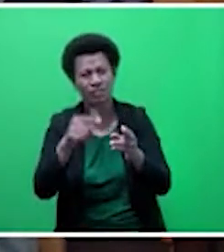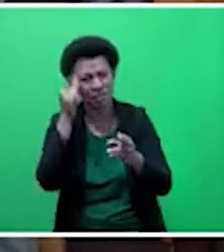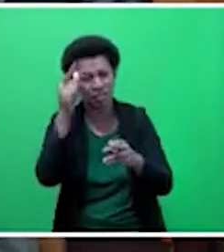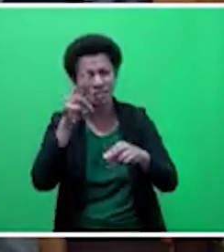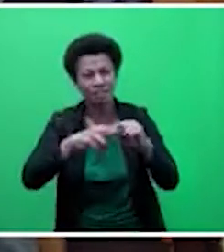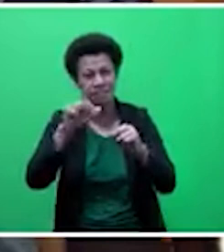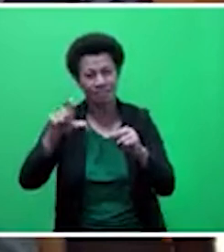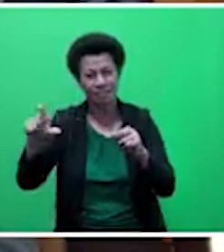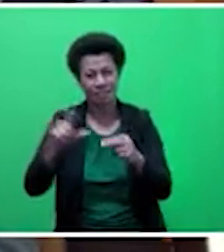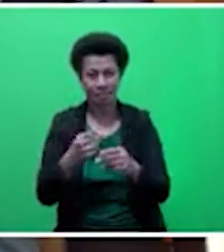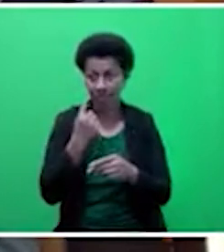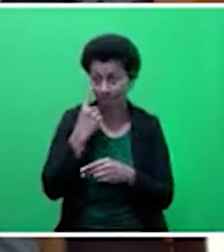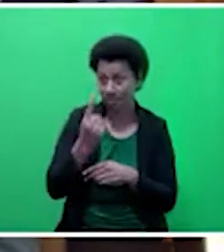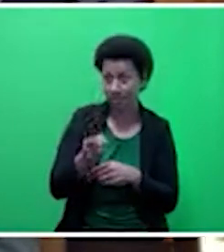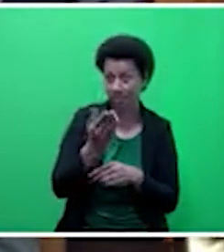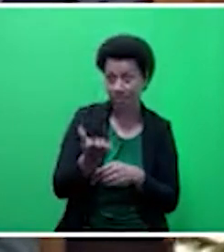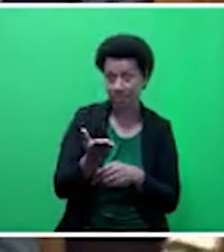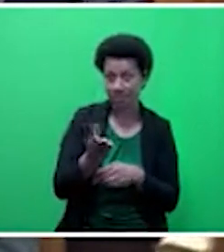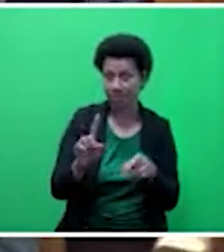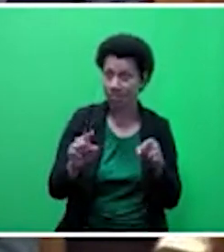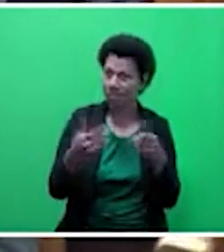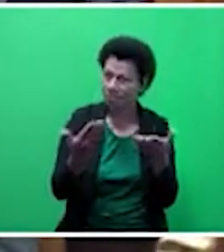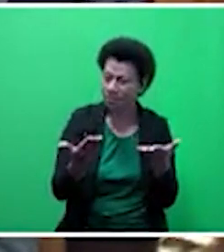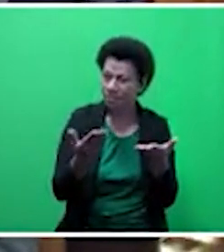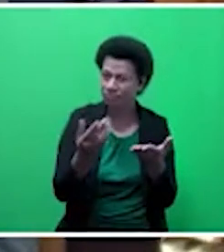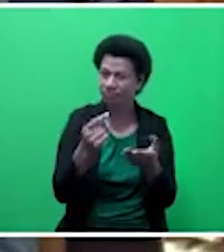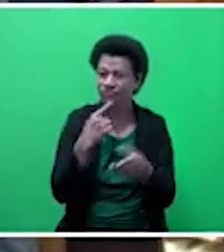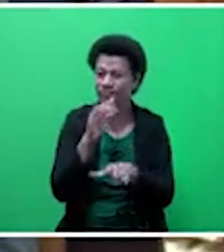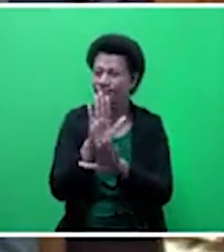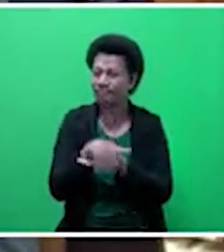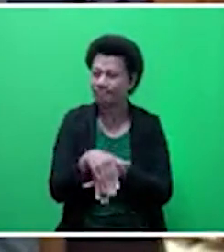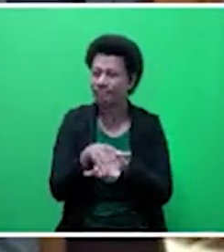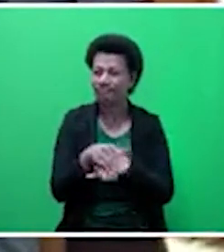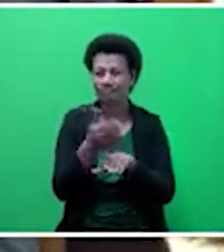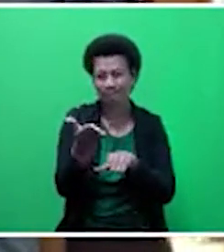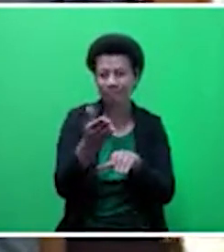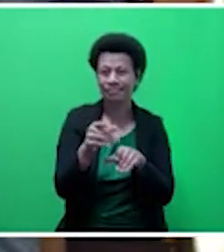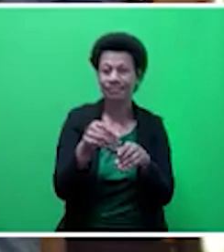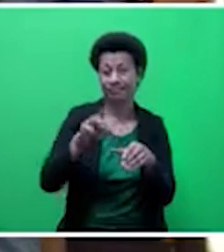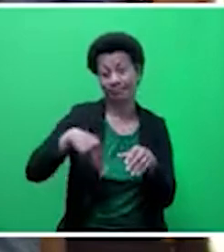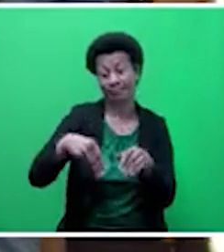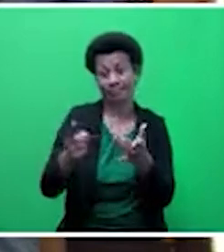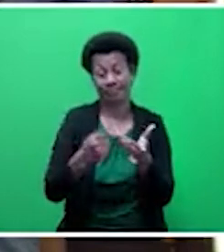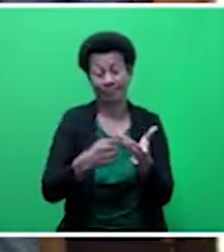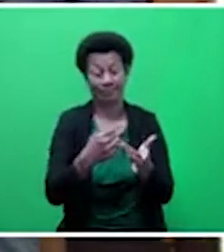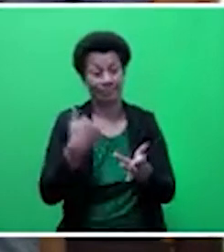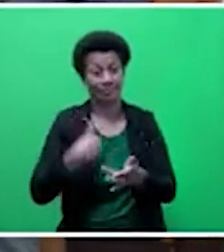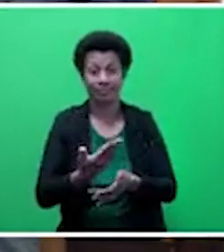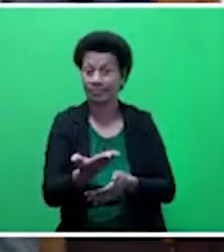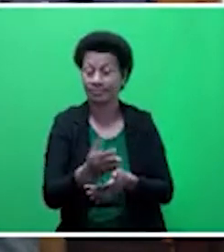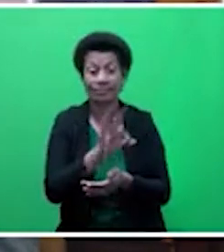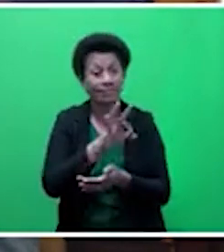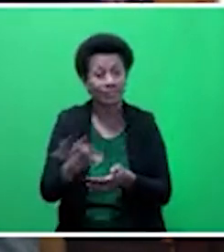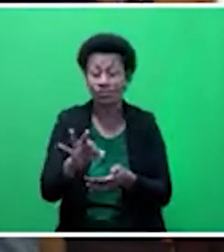you see, this is the kind of contradiction and hypocrisy of the members from the other side. Mr. Speaker, sir, I'm not implying anything.